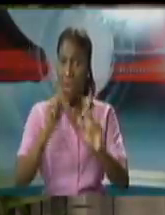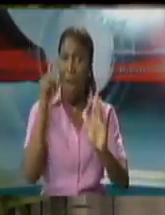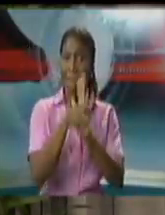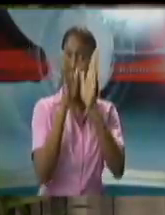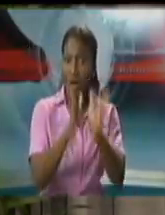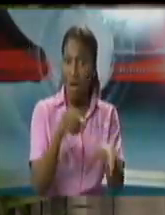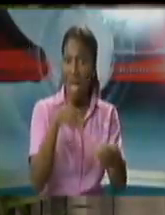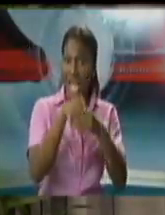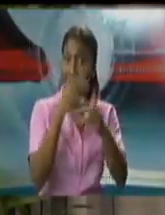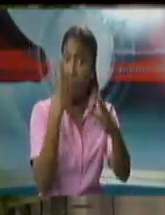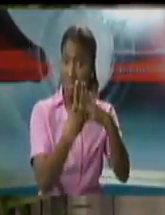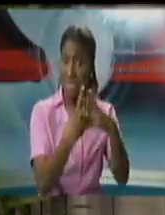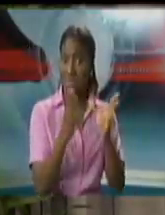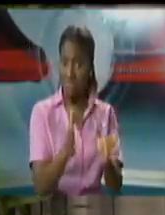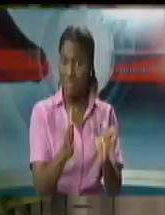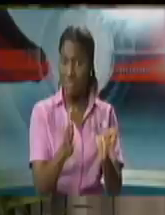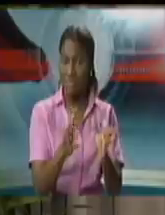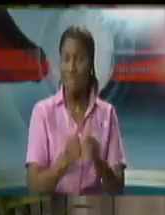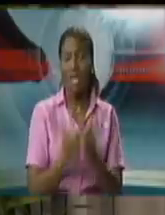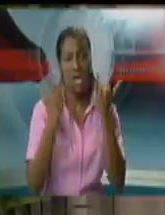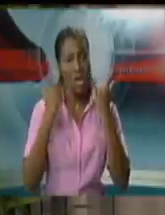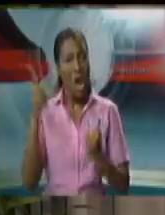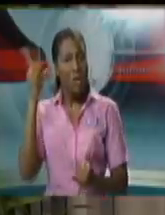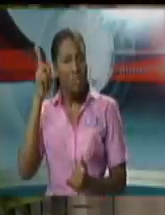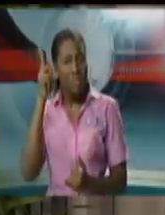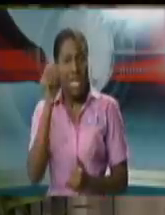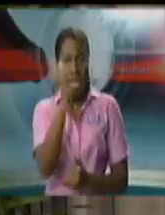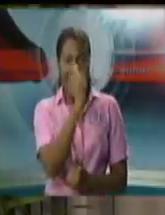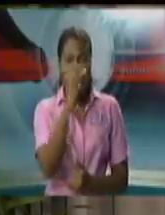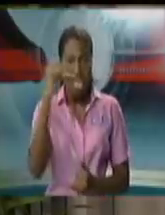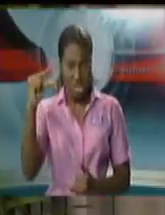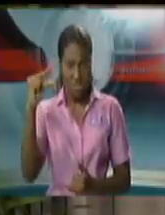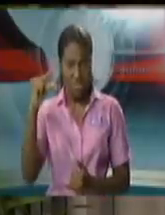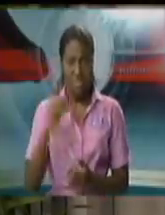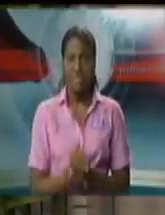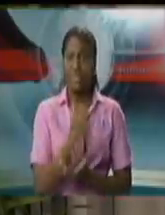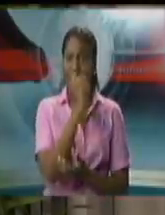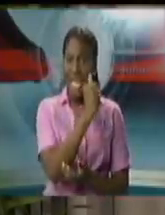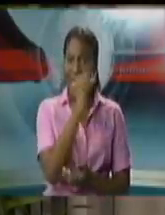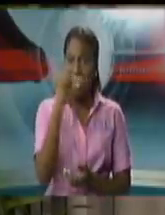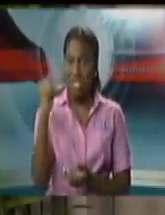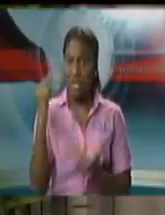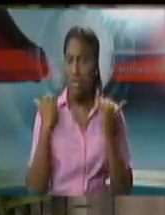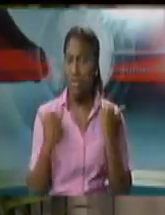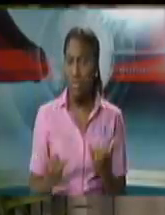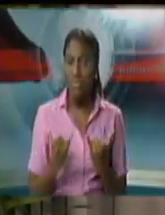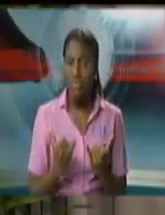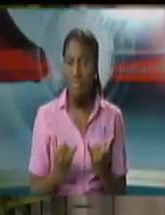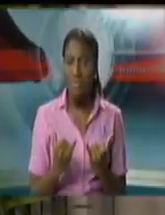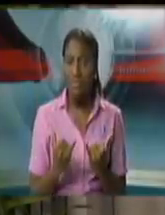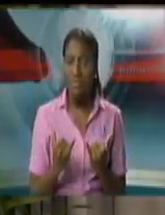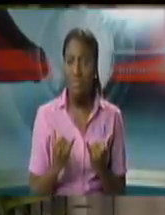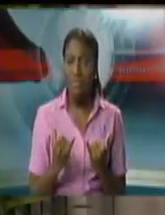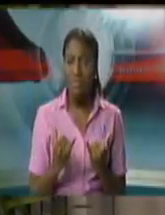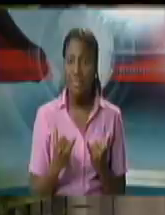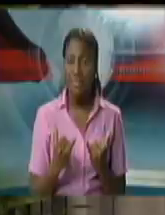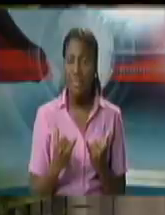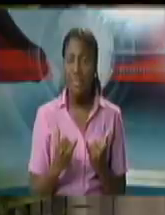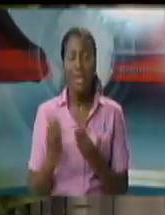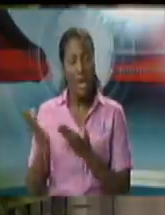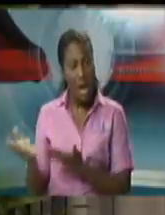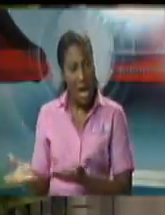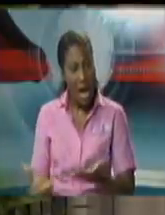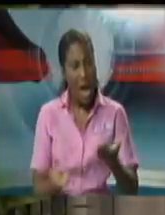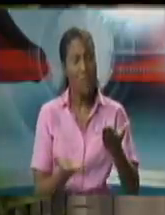action brought by the Attorney General. The Attorney General, in this instance, took the matter to court